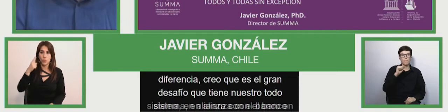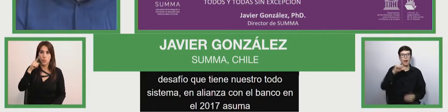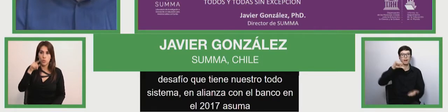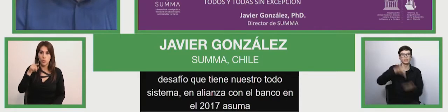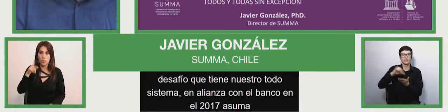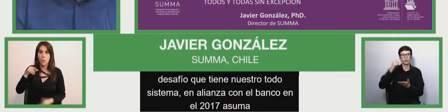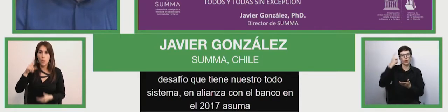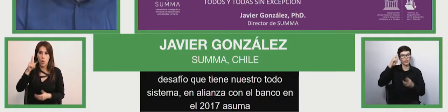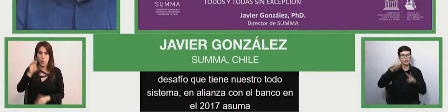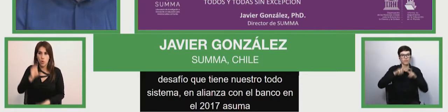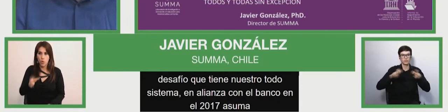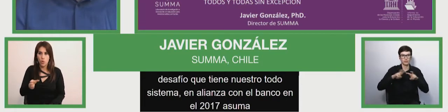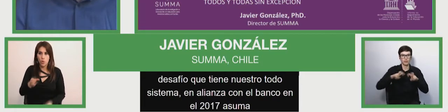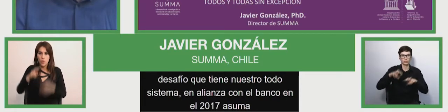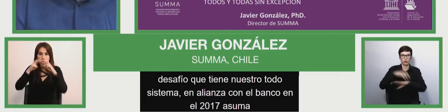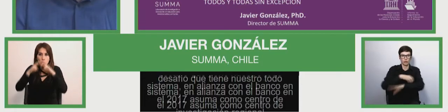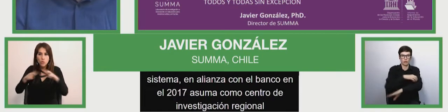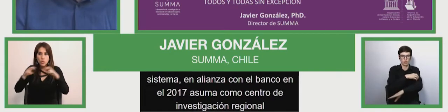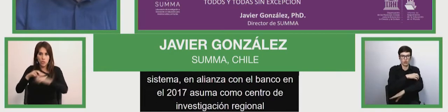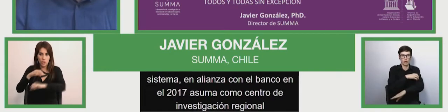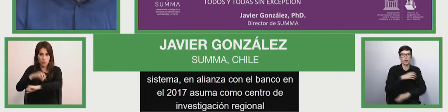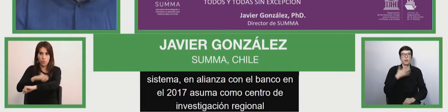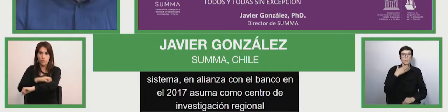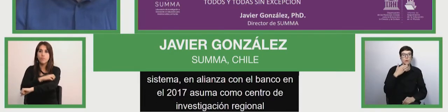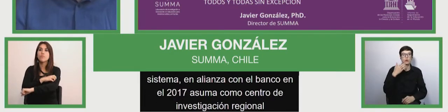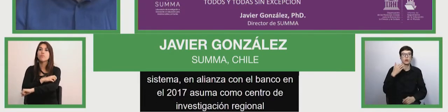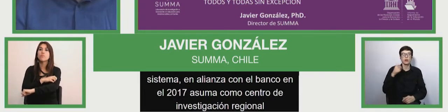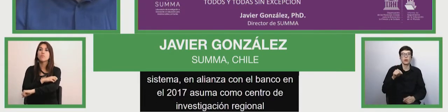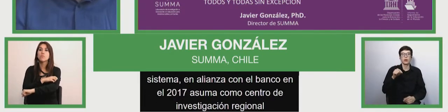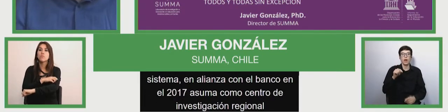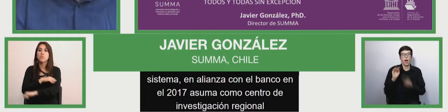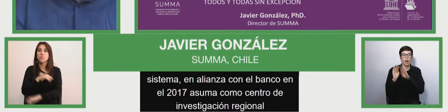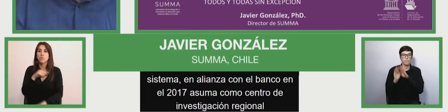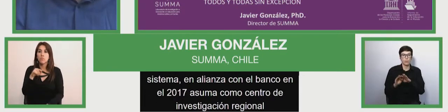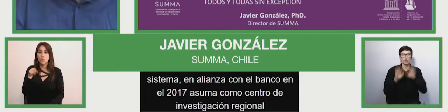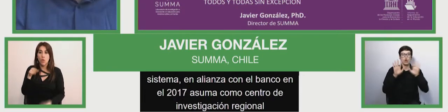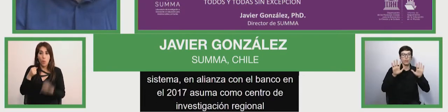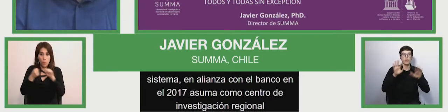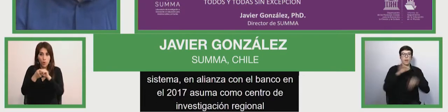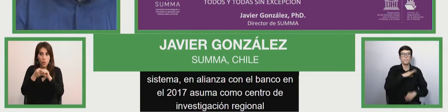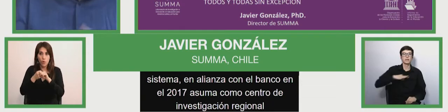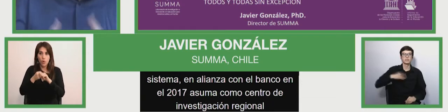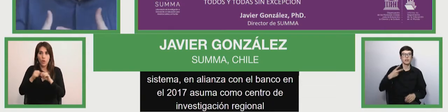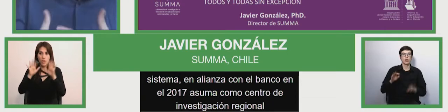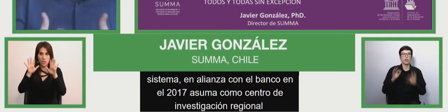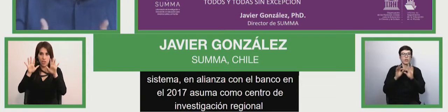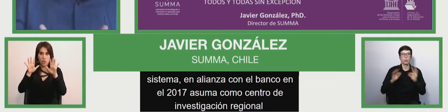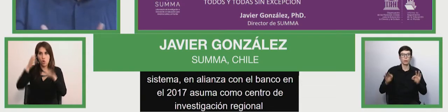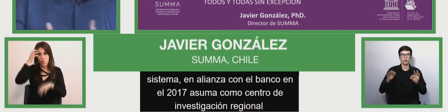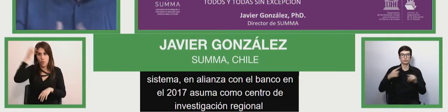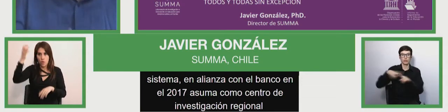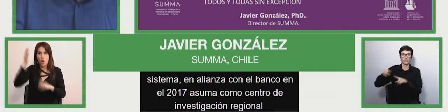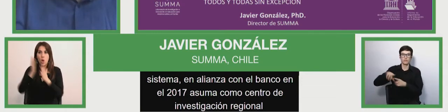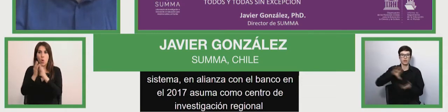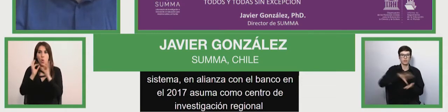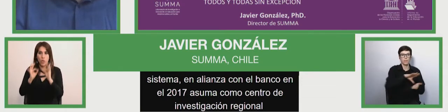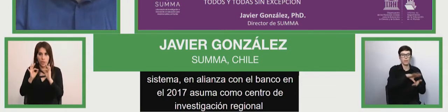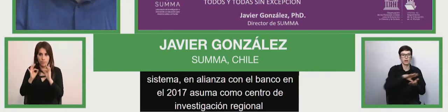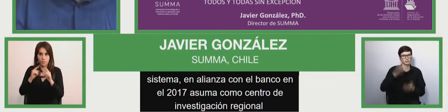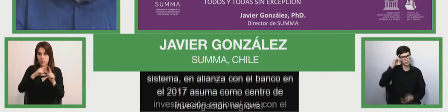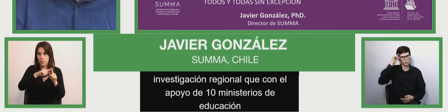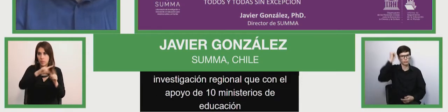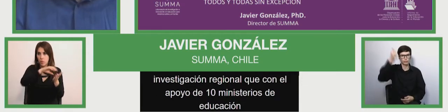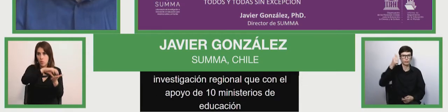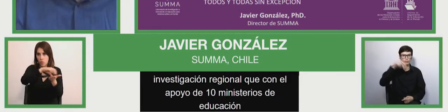supported by 10 education ministries. And they create this regional institution aiming